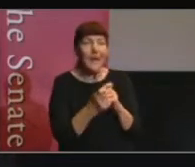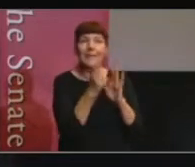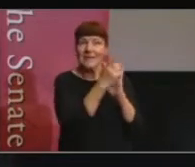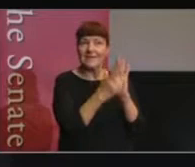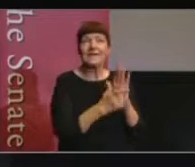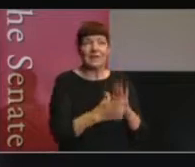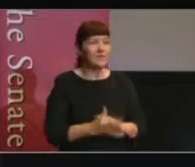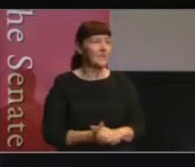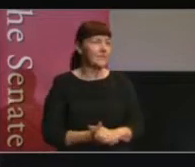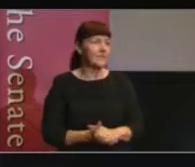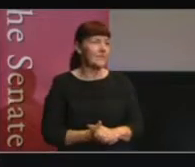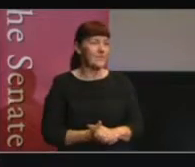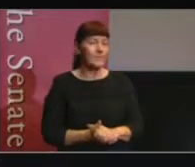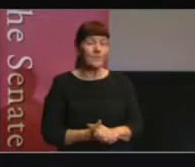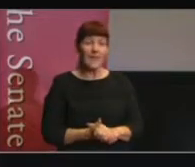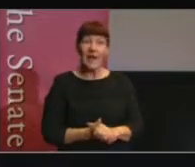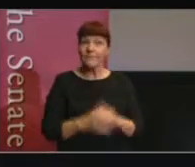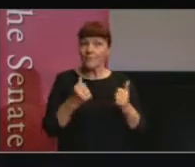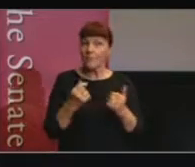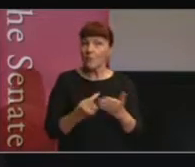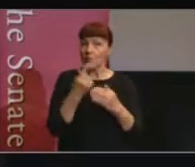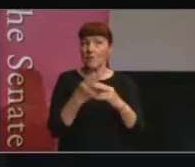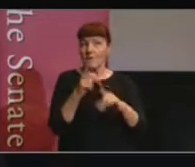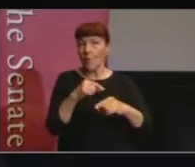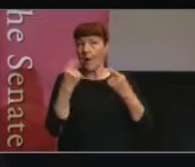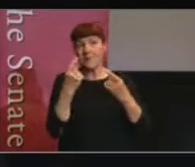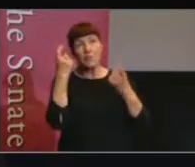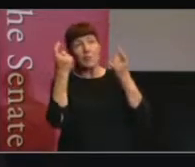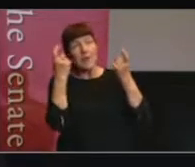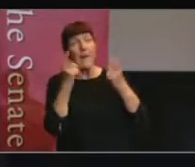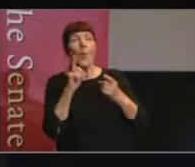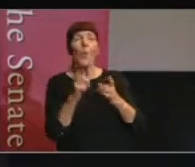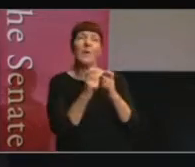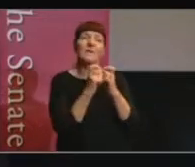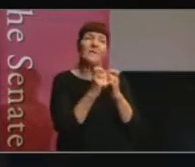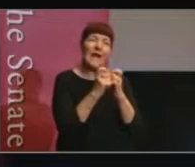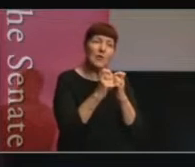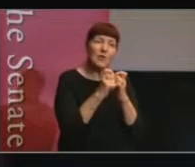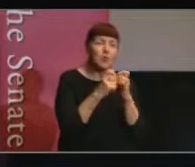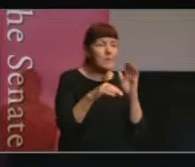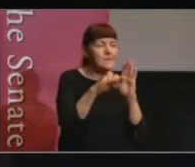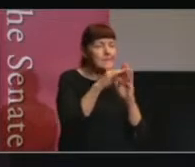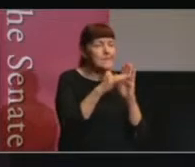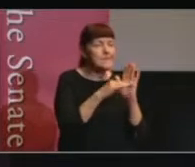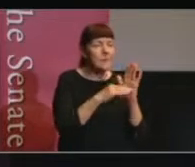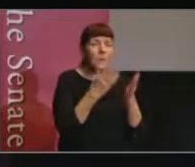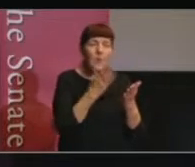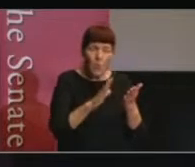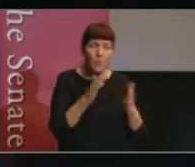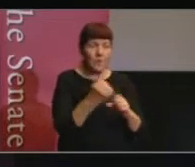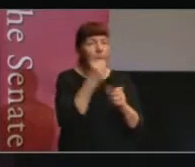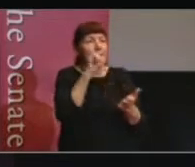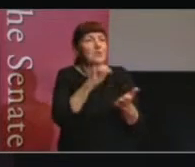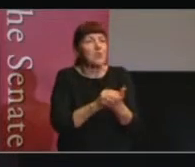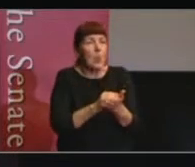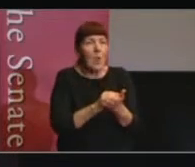And an opportunity for us to think about what values we want to ensure